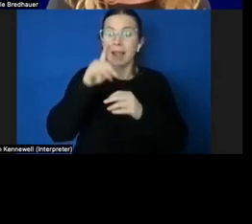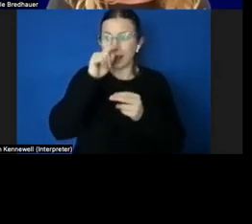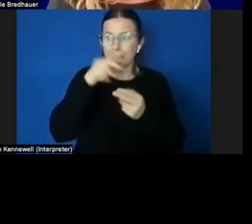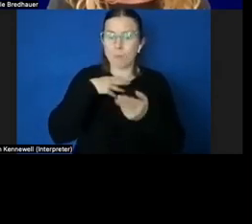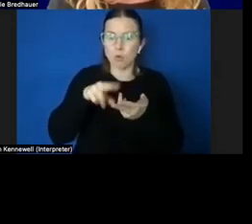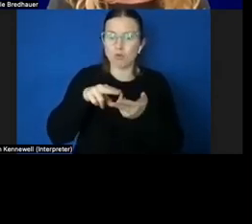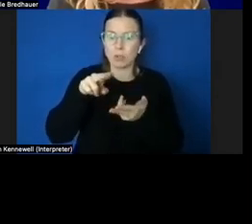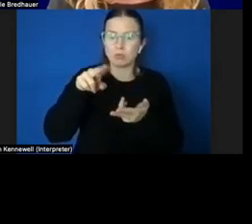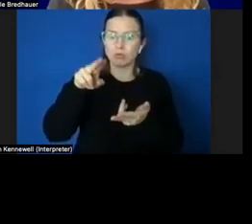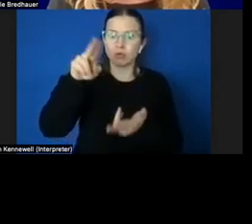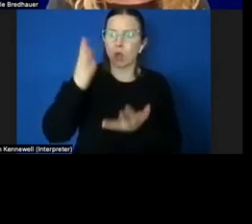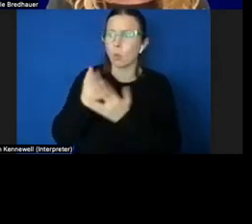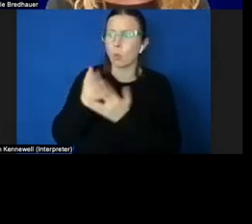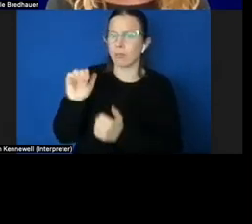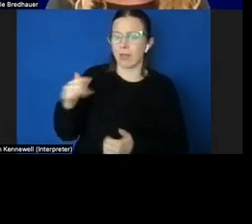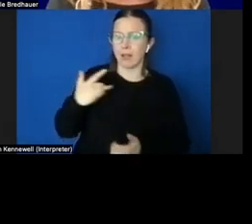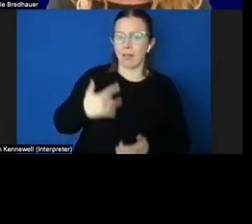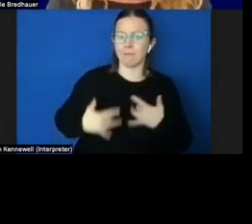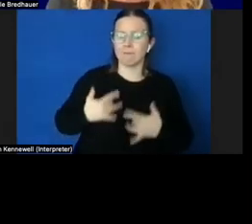the child's life.